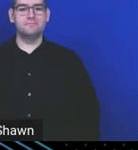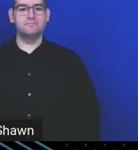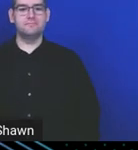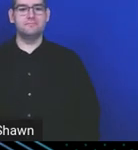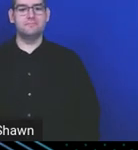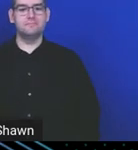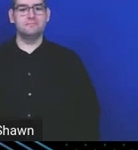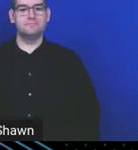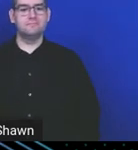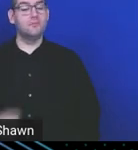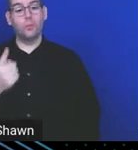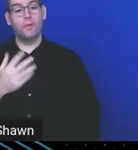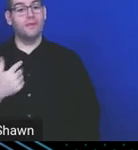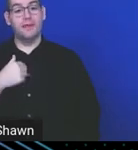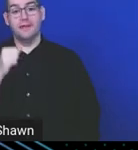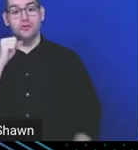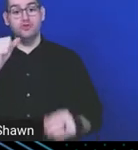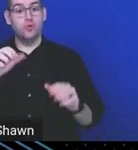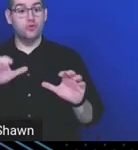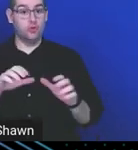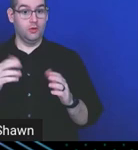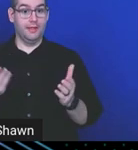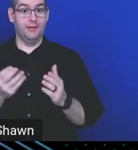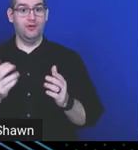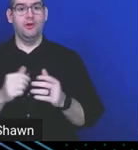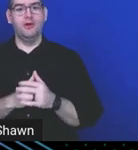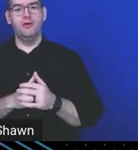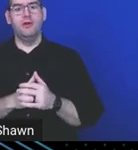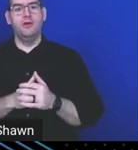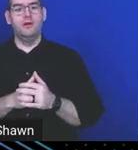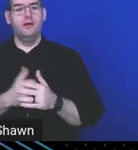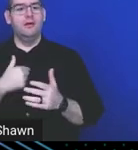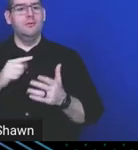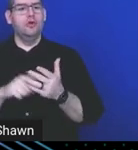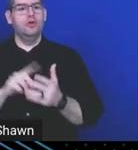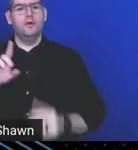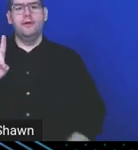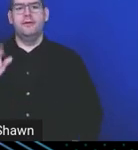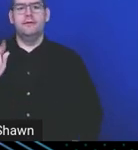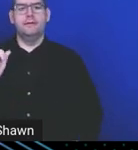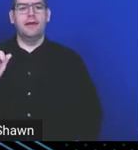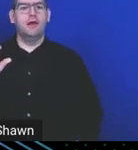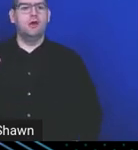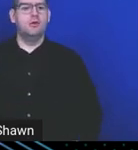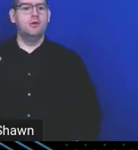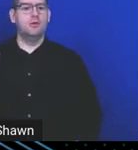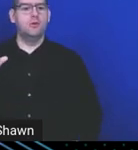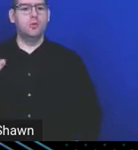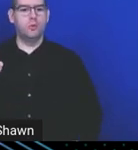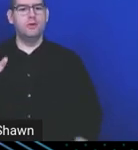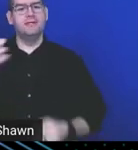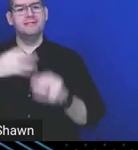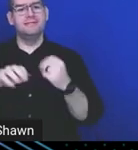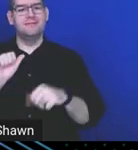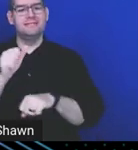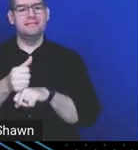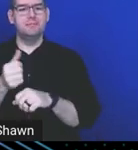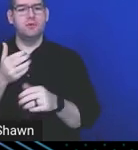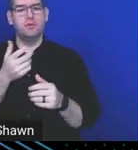don't highlight here, that I don't do here, is that I'm just using a data source into, instead of setting up the resource itself,